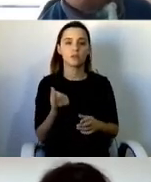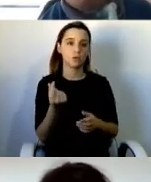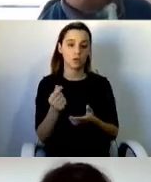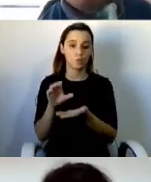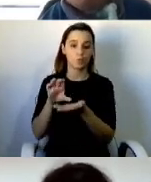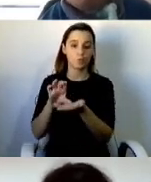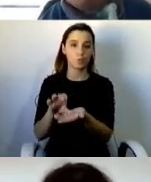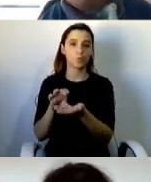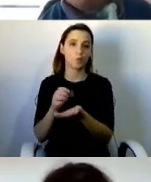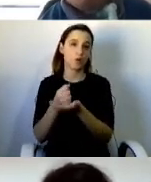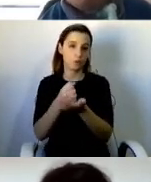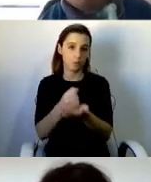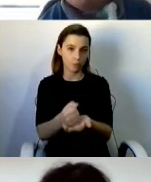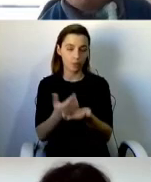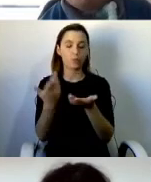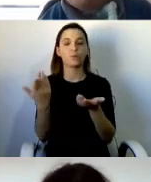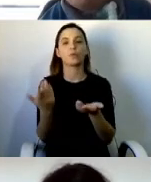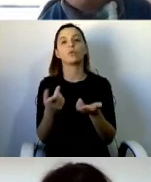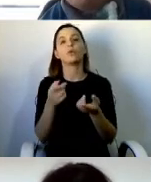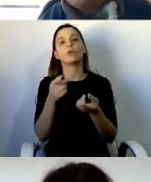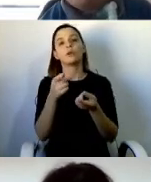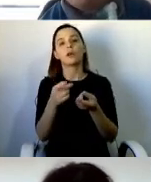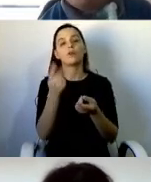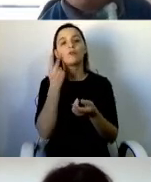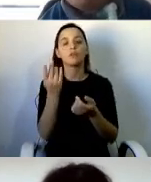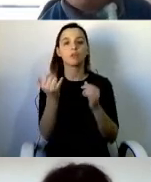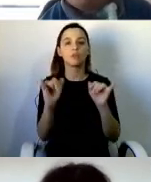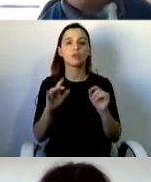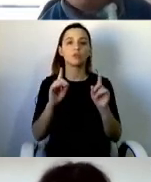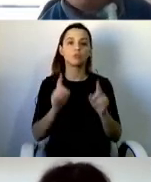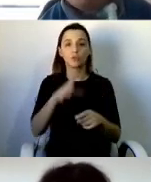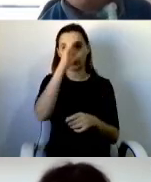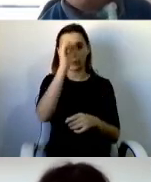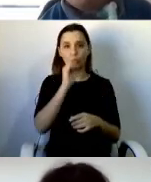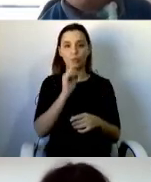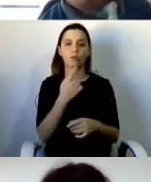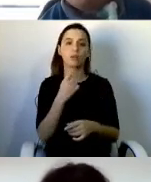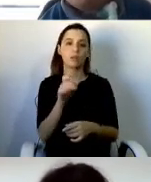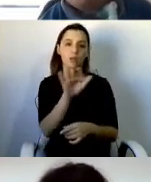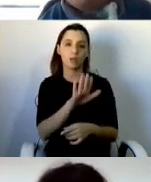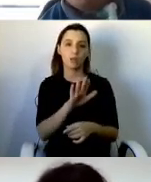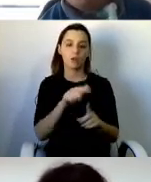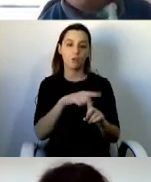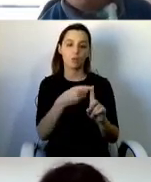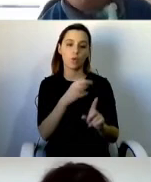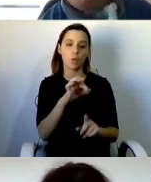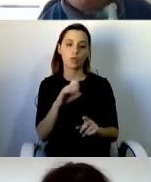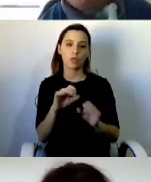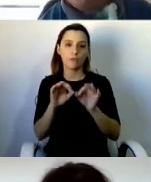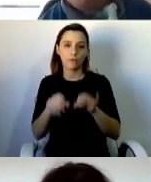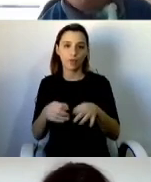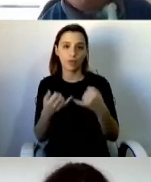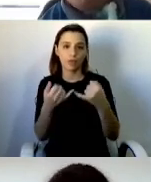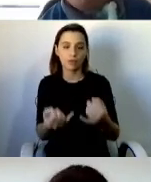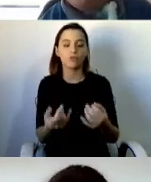Government in the late 1980s, fought for by disabled people after a major change in benefits.